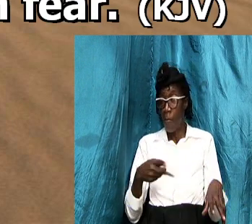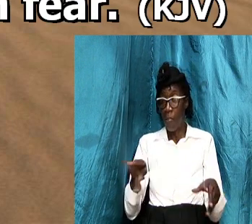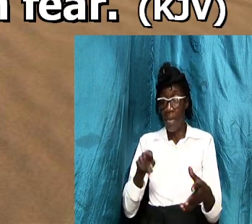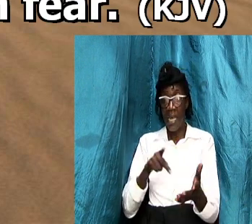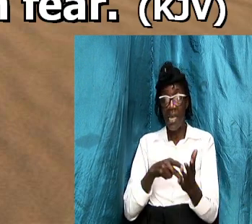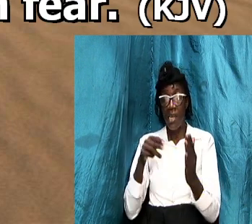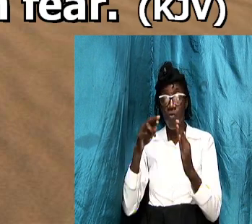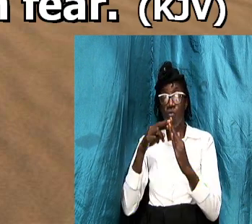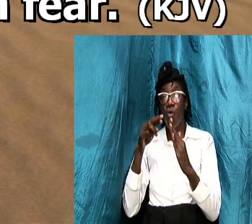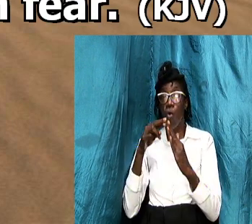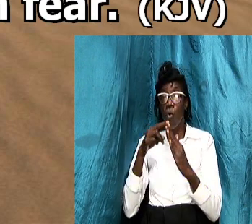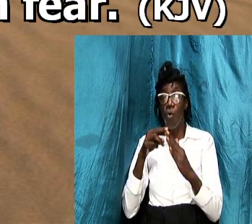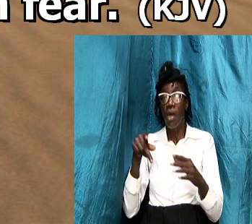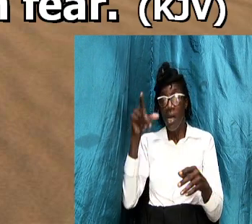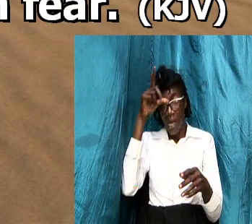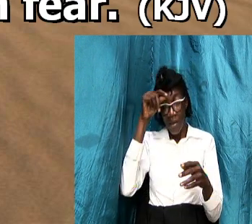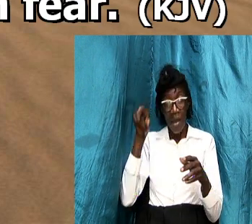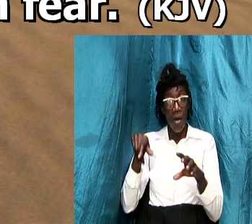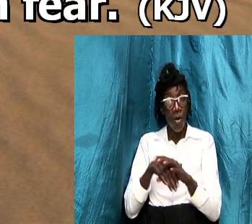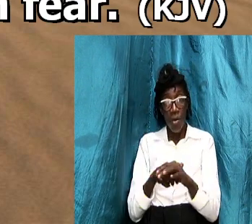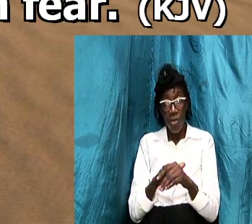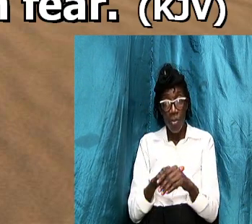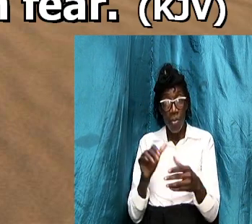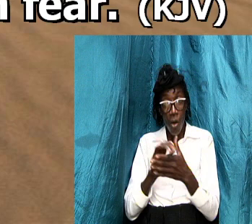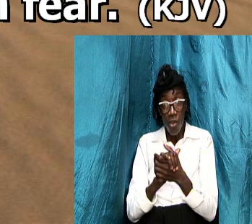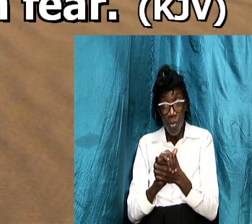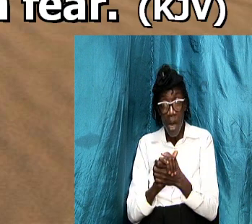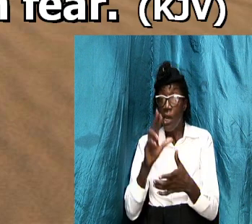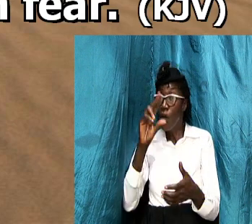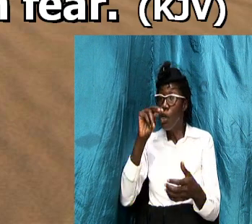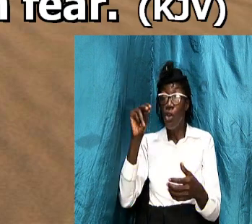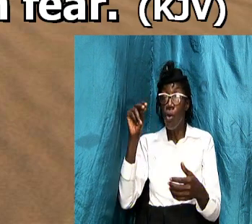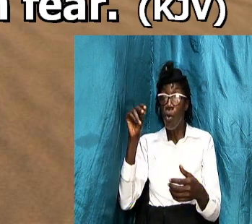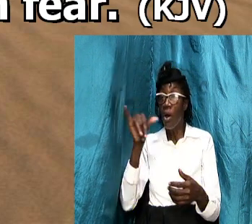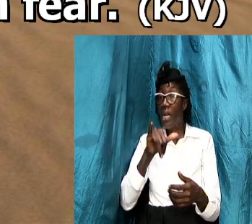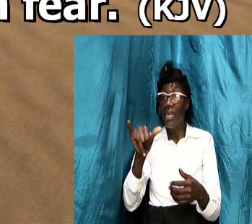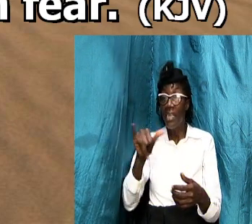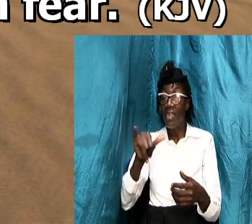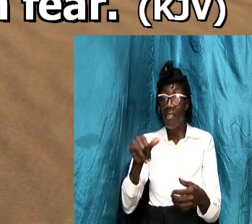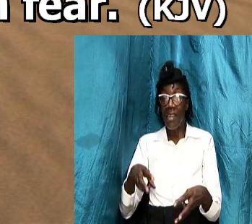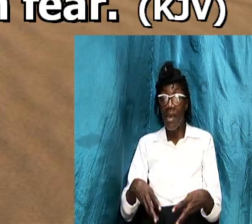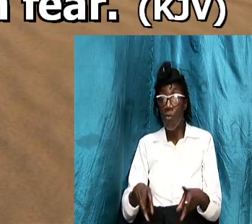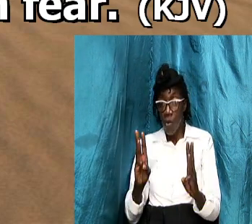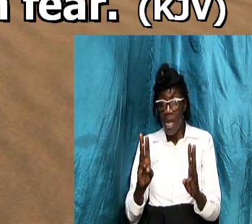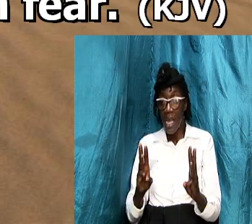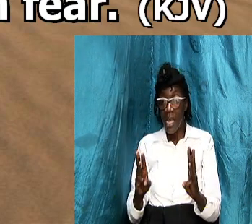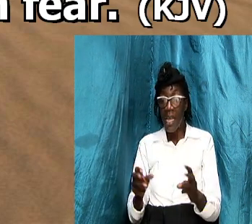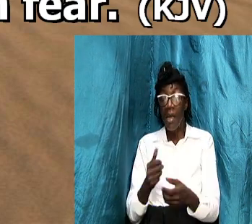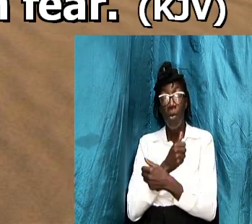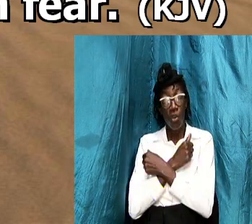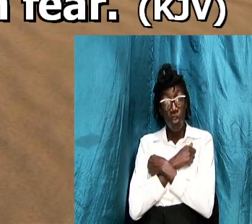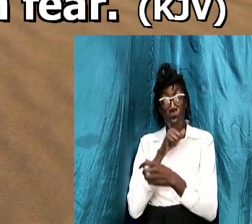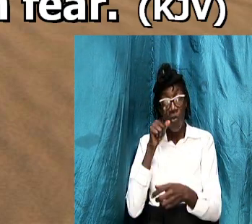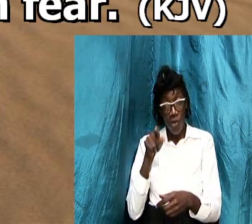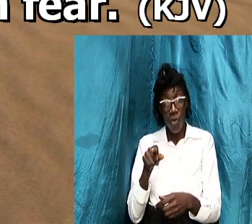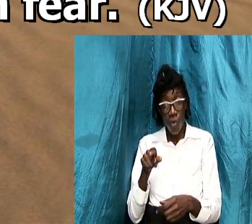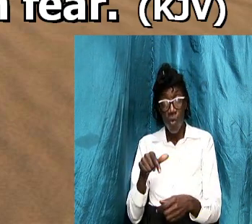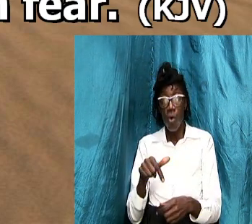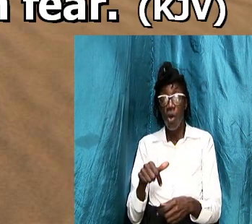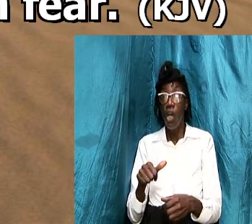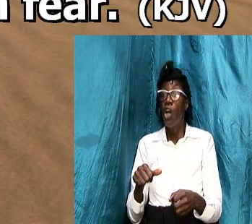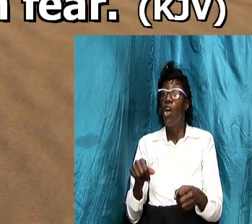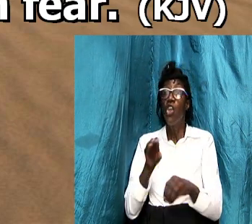he's a good priest nope in the same way how he must love you unconditionally